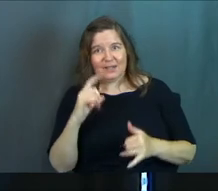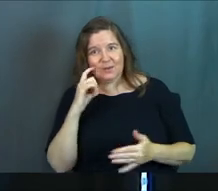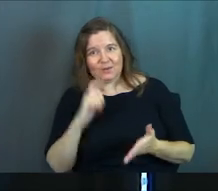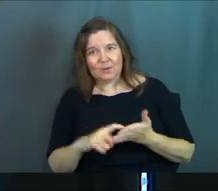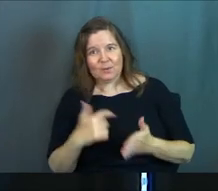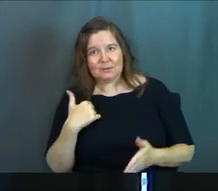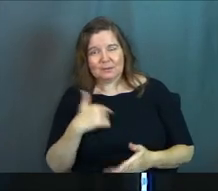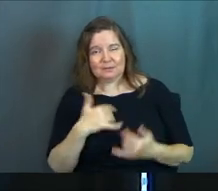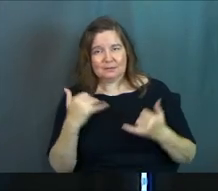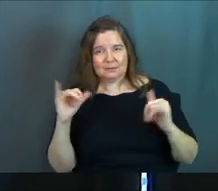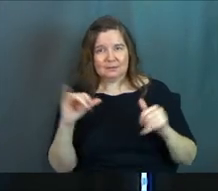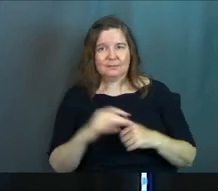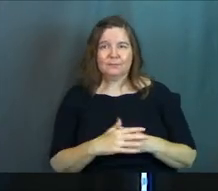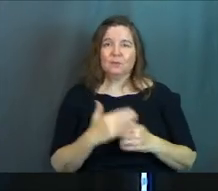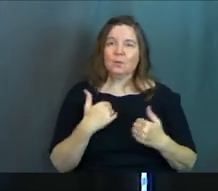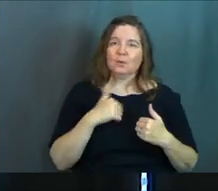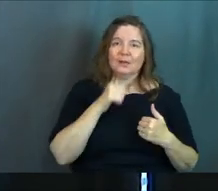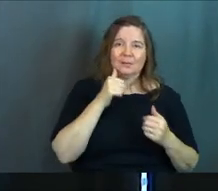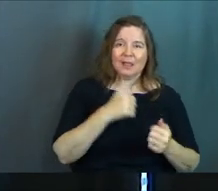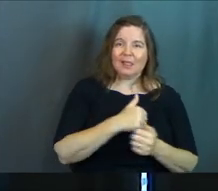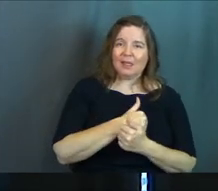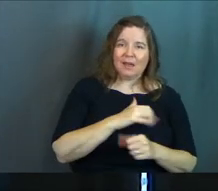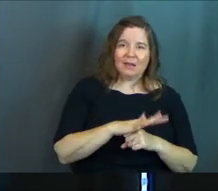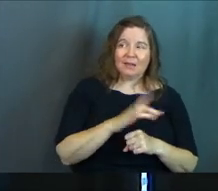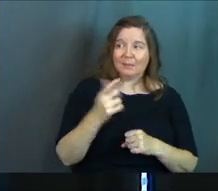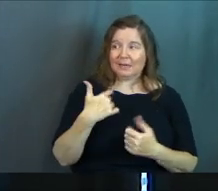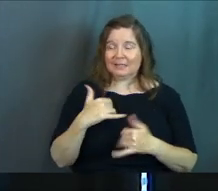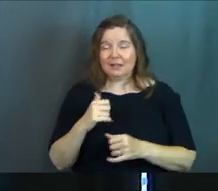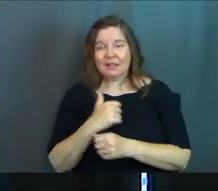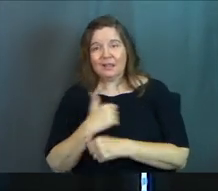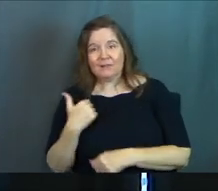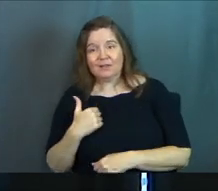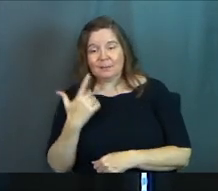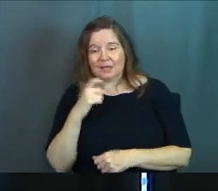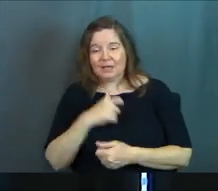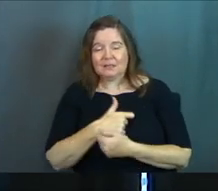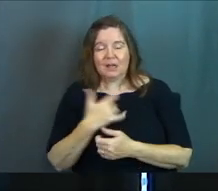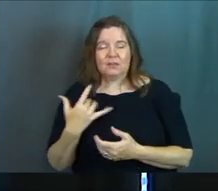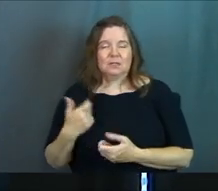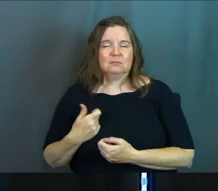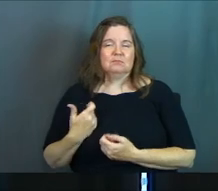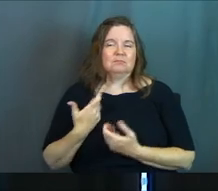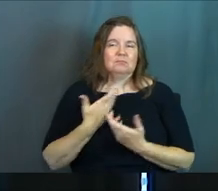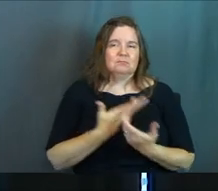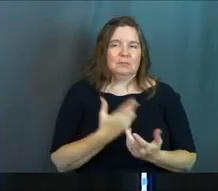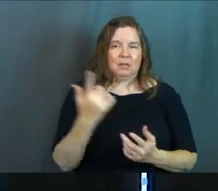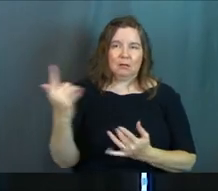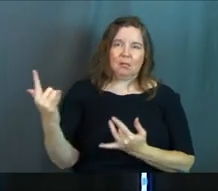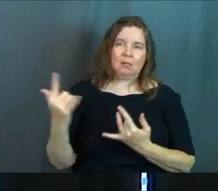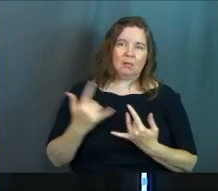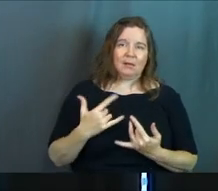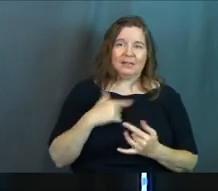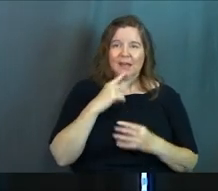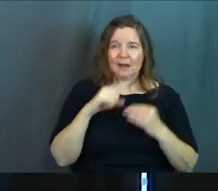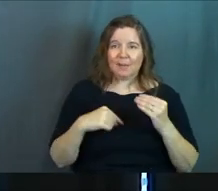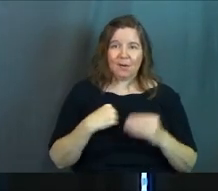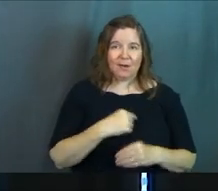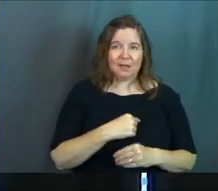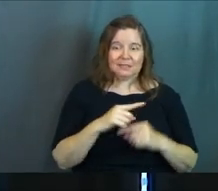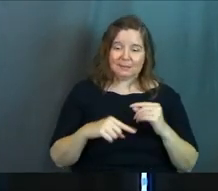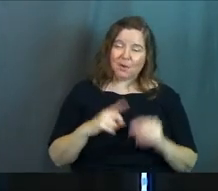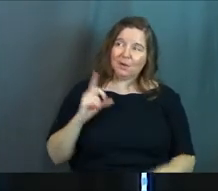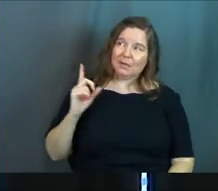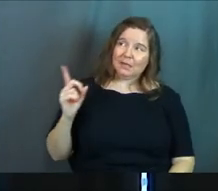us. We haven't been lovable and yet He loves us because love just pours out of Him. It's not about us. It's about Him.